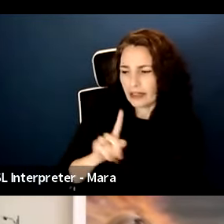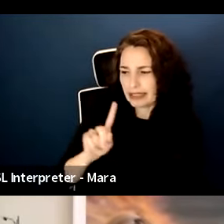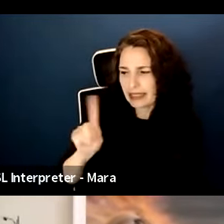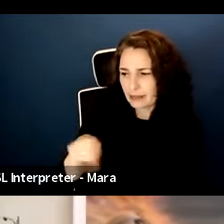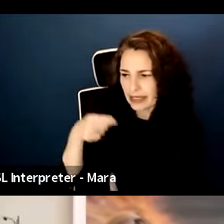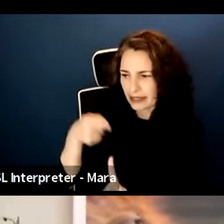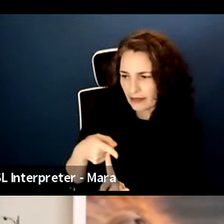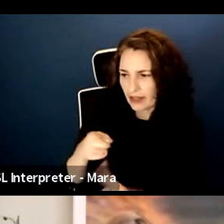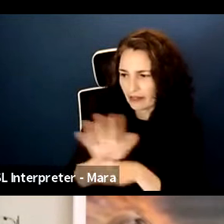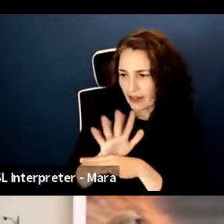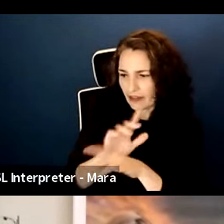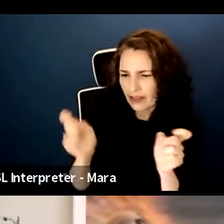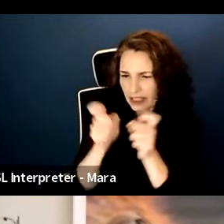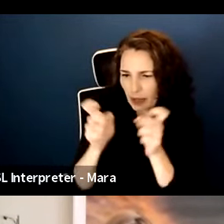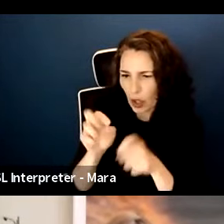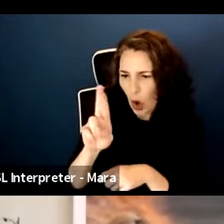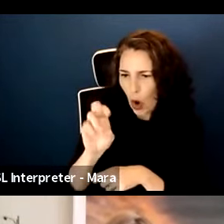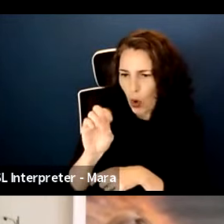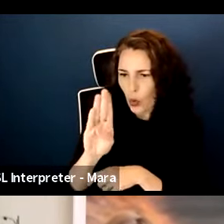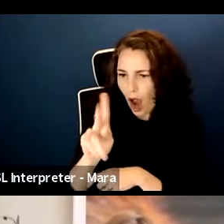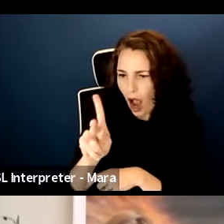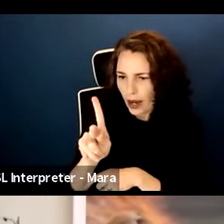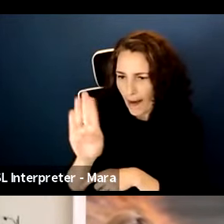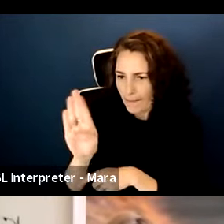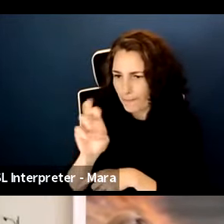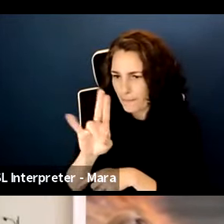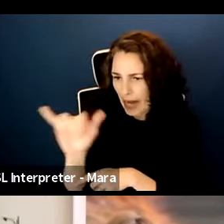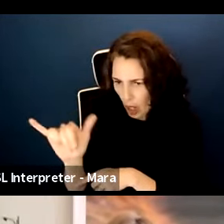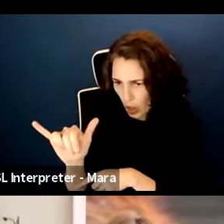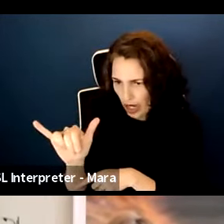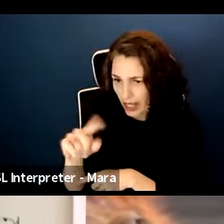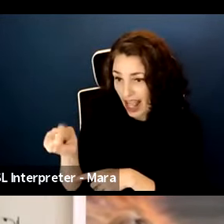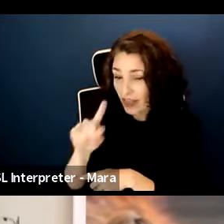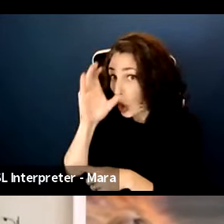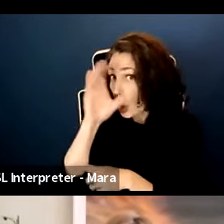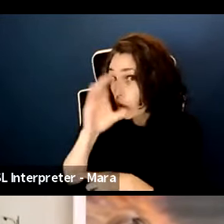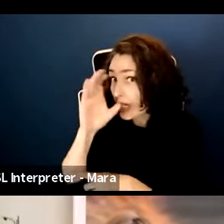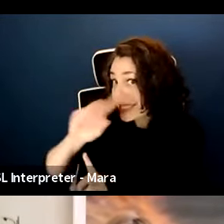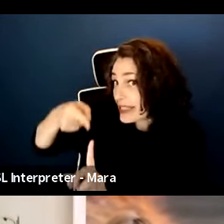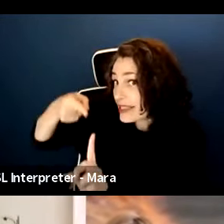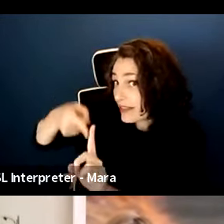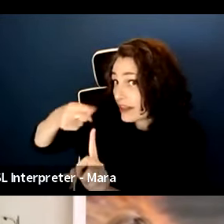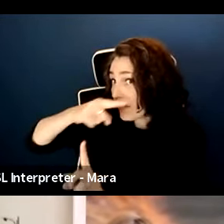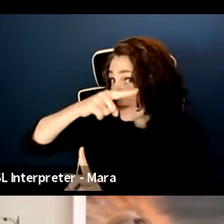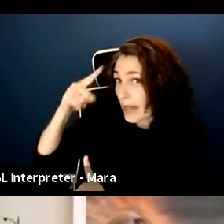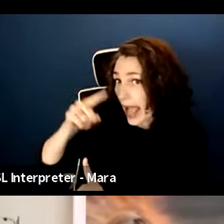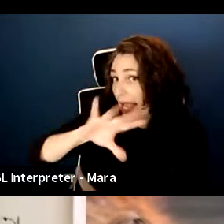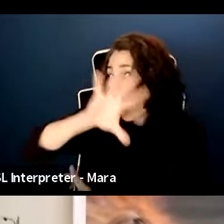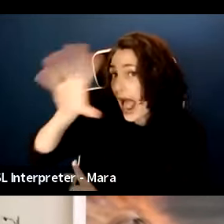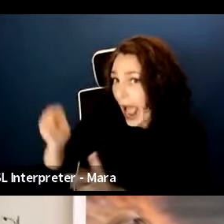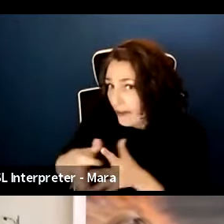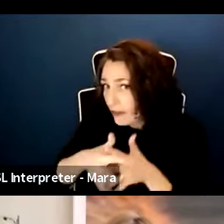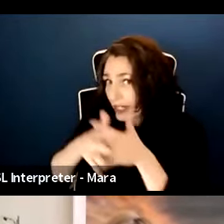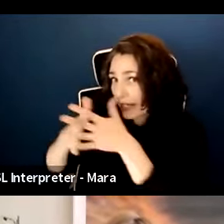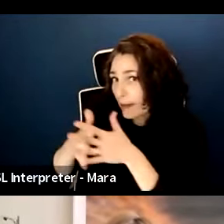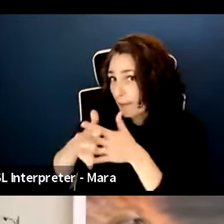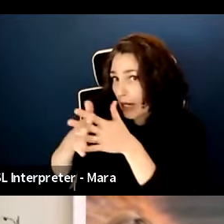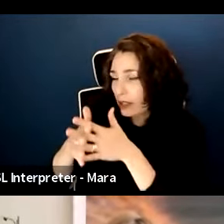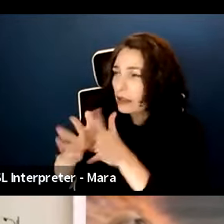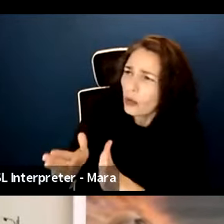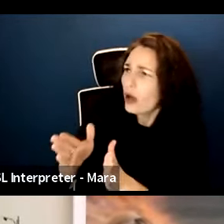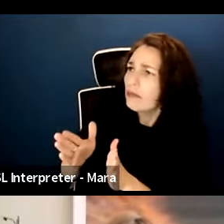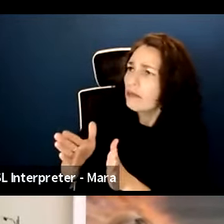looking for films with, uh, black and African-American, um, or we don't have to be African-American, black, actually.